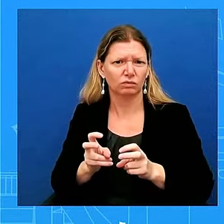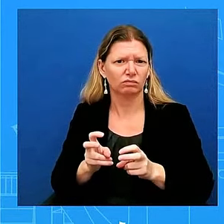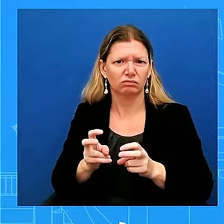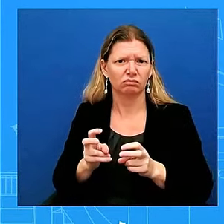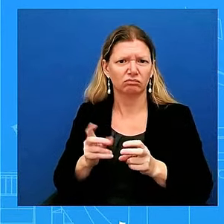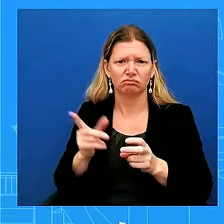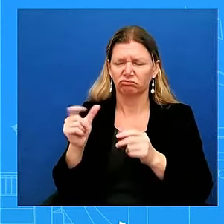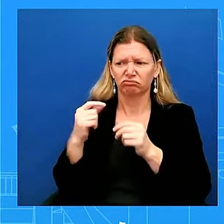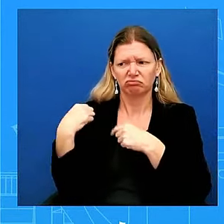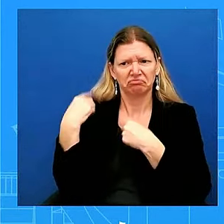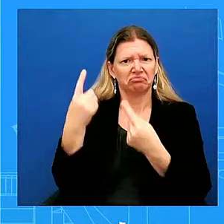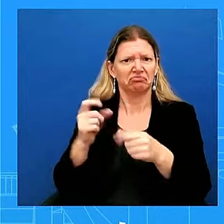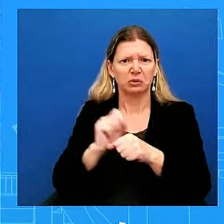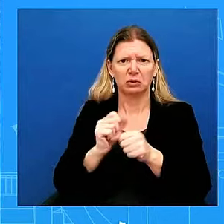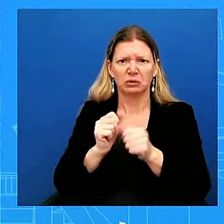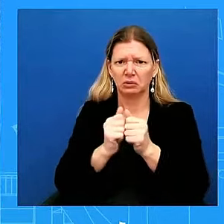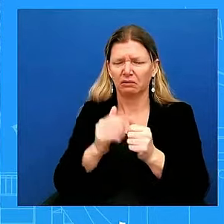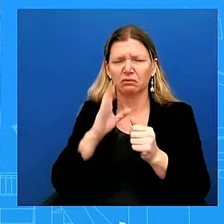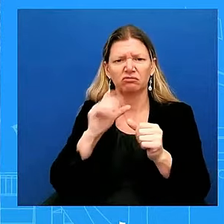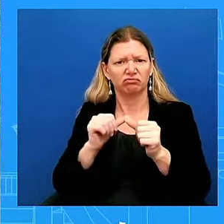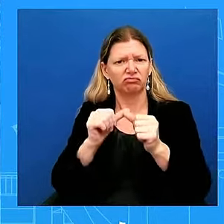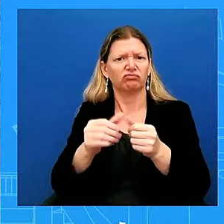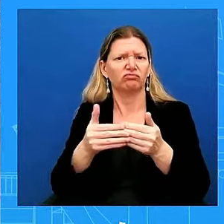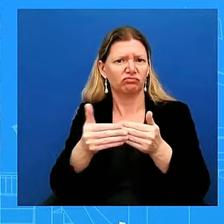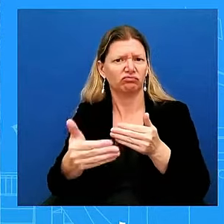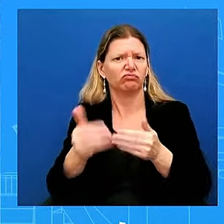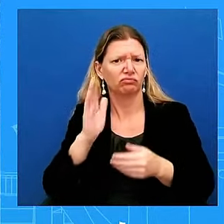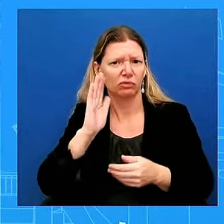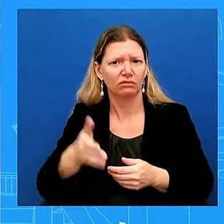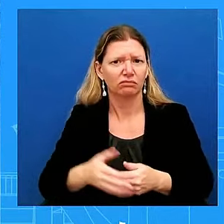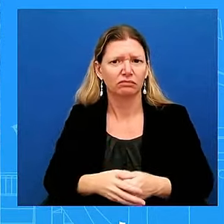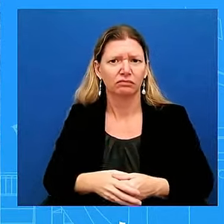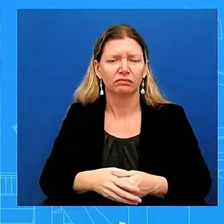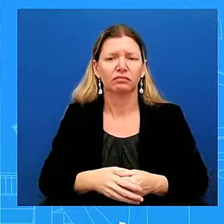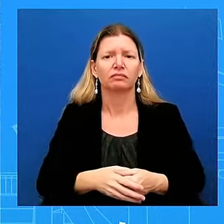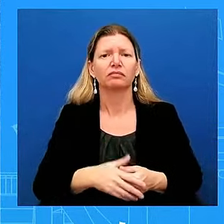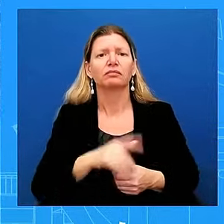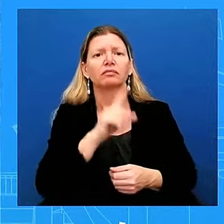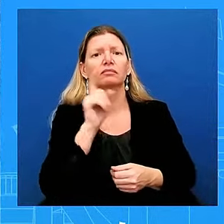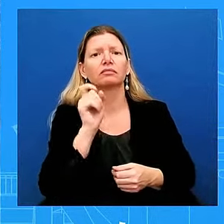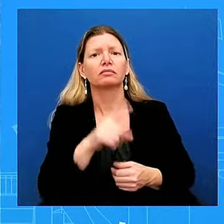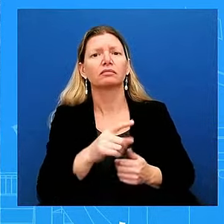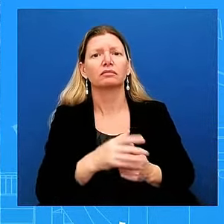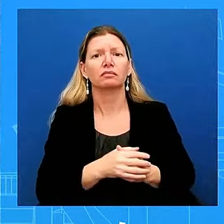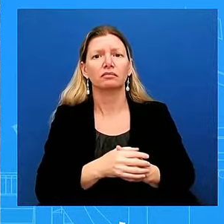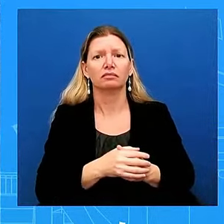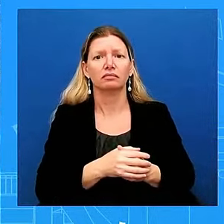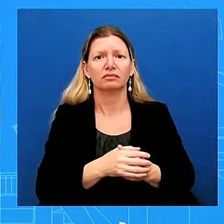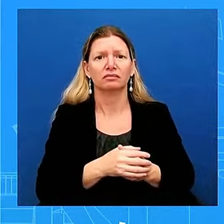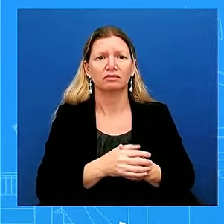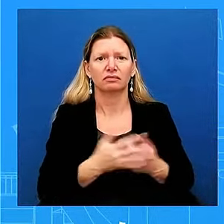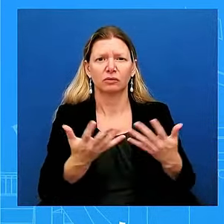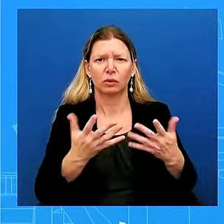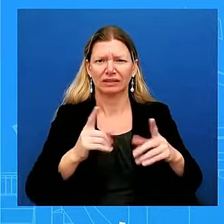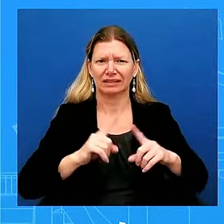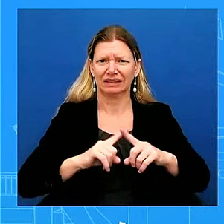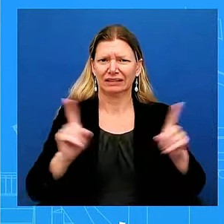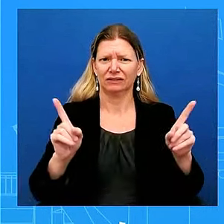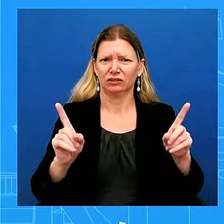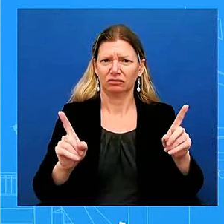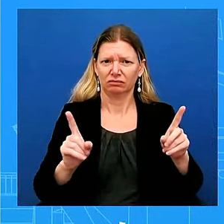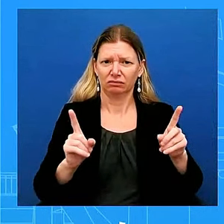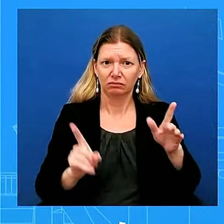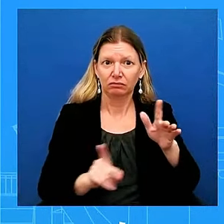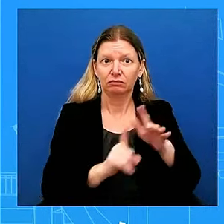what's next. Does it make any difference, though, participating virtually versus being here in person today? Ms. wouldn't I wouldn't say